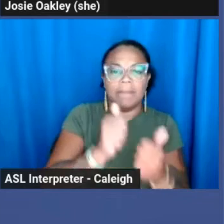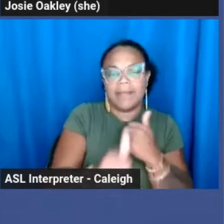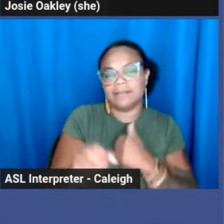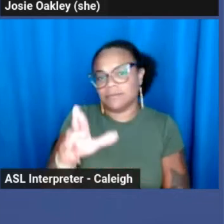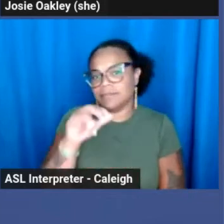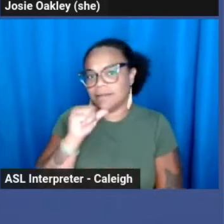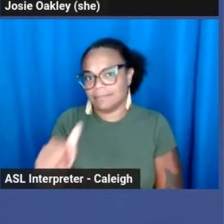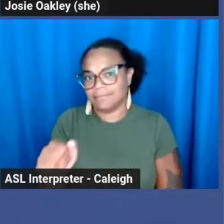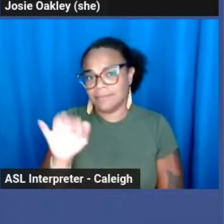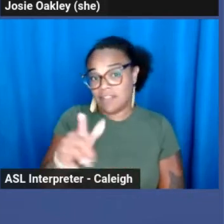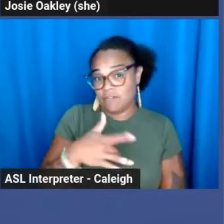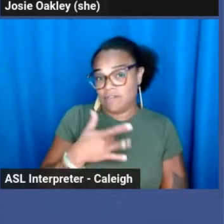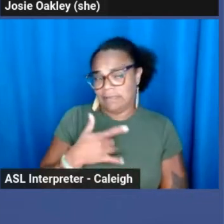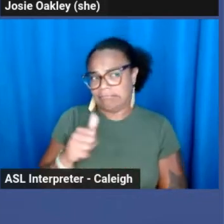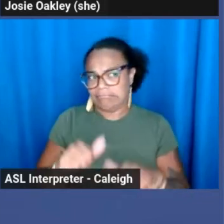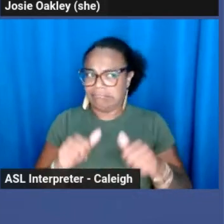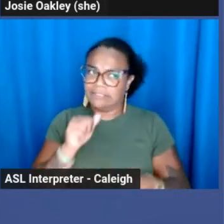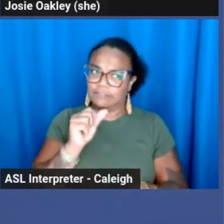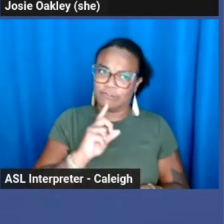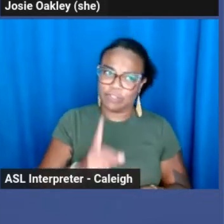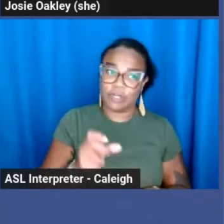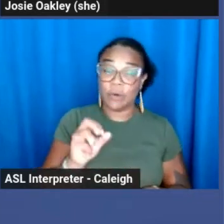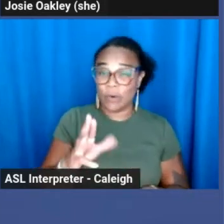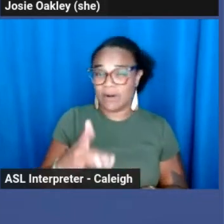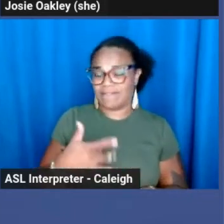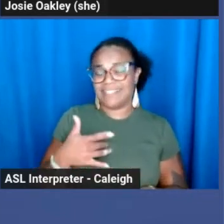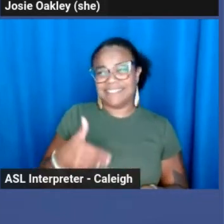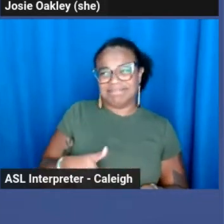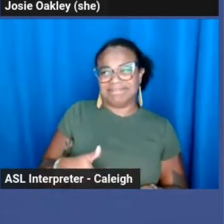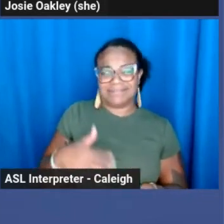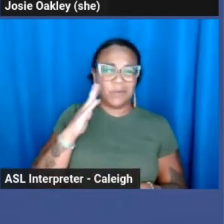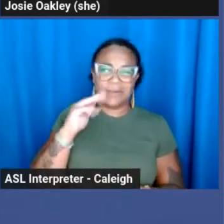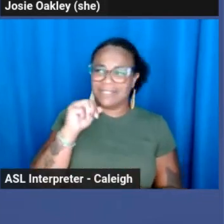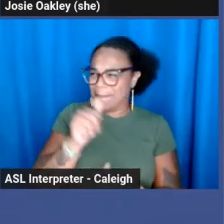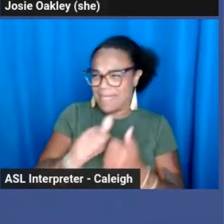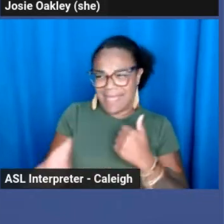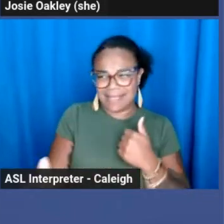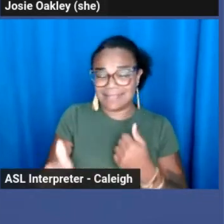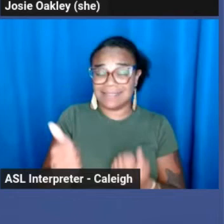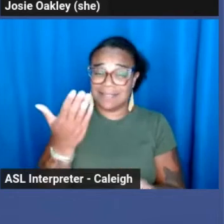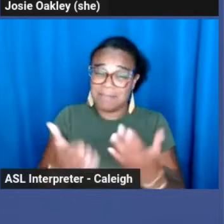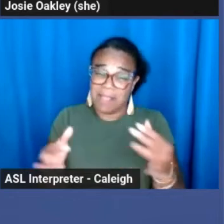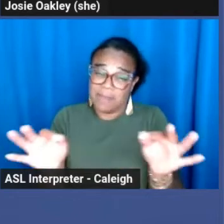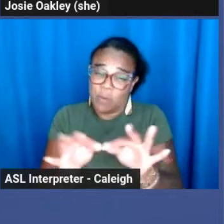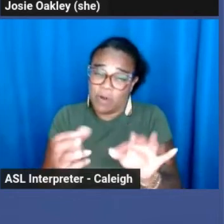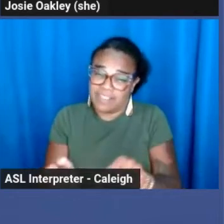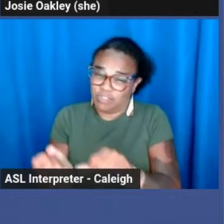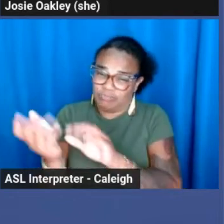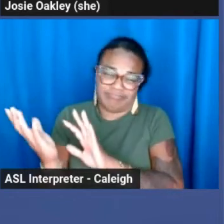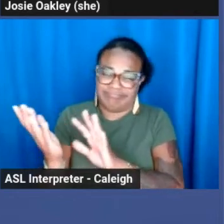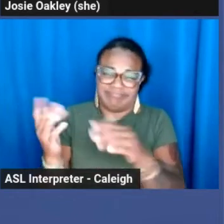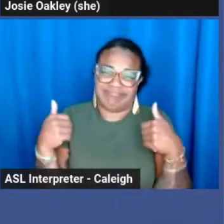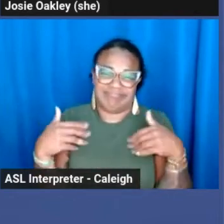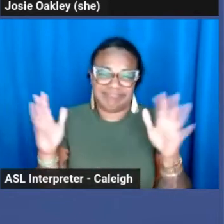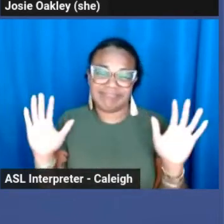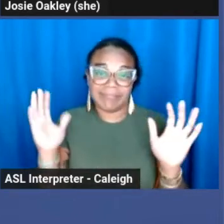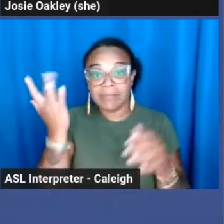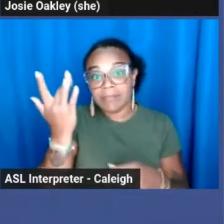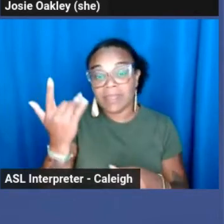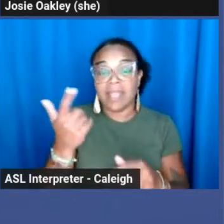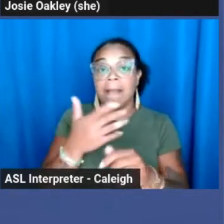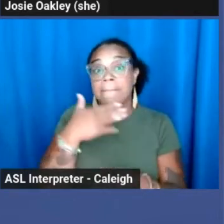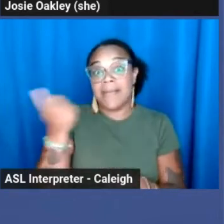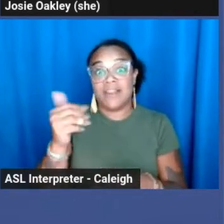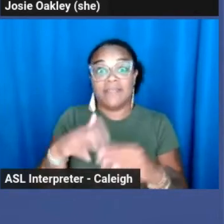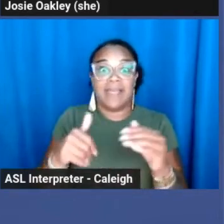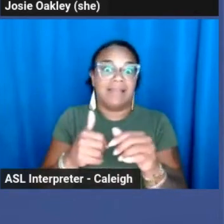If you are unsure or think it's not going to pass, it might be worth scrapping to avoid negative press coverage, to